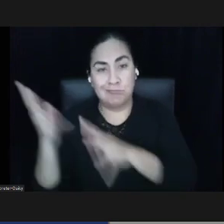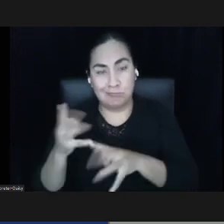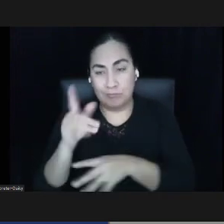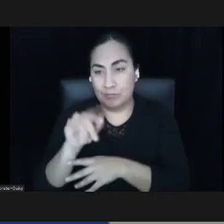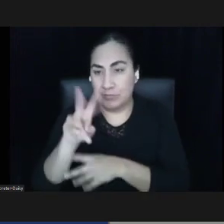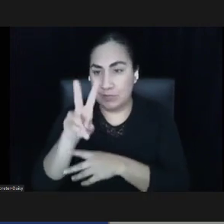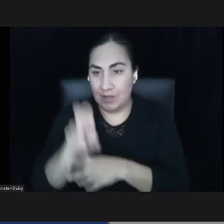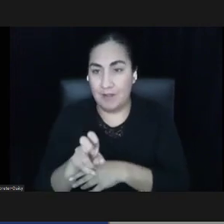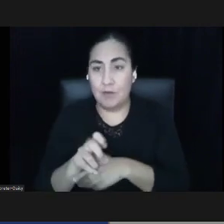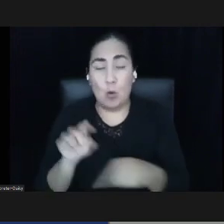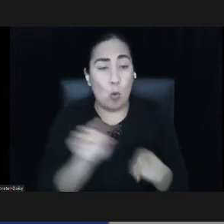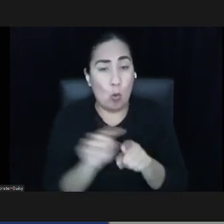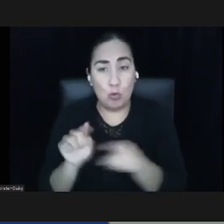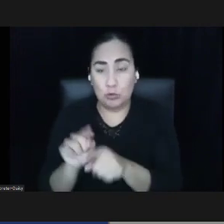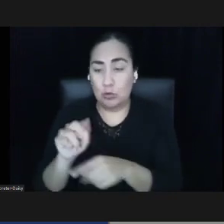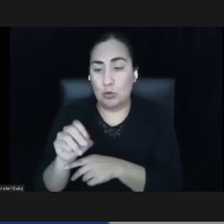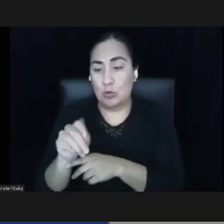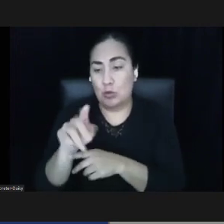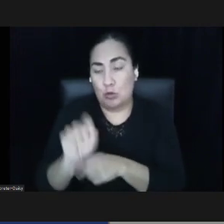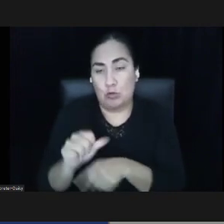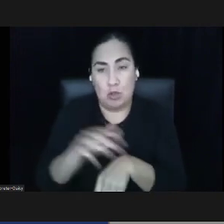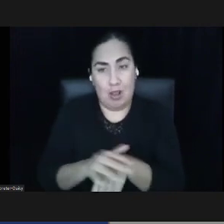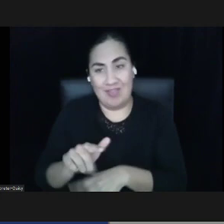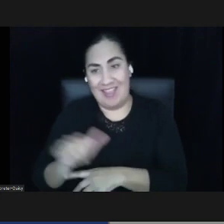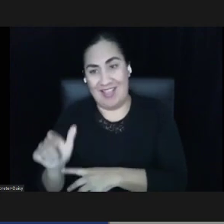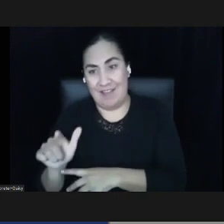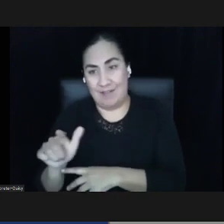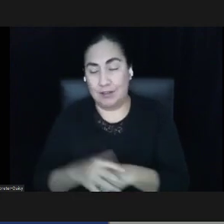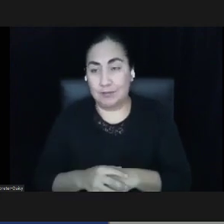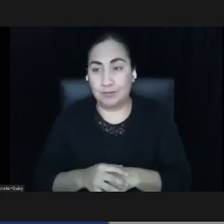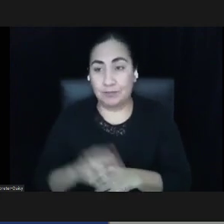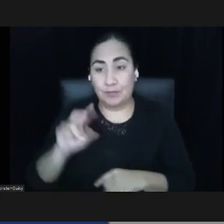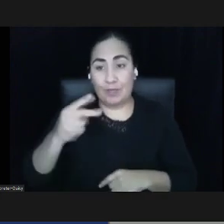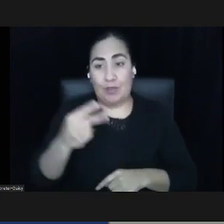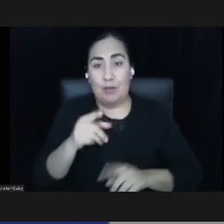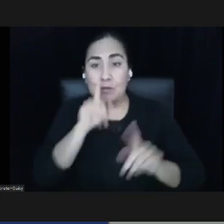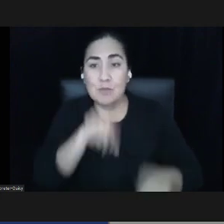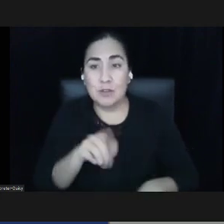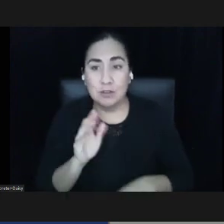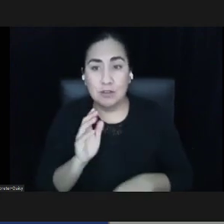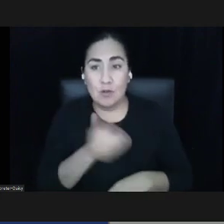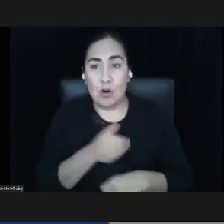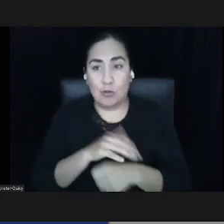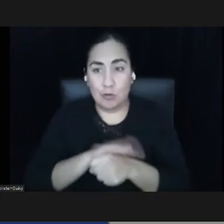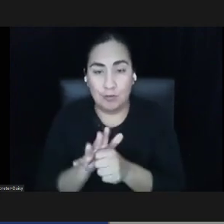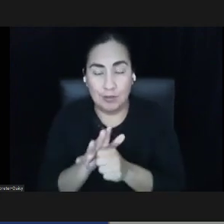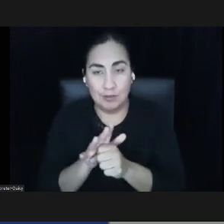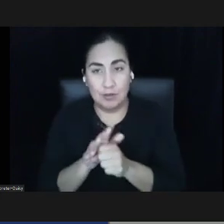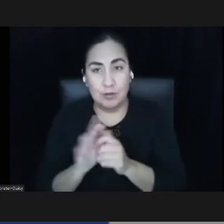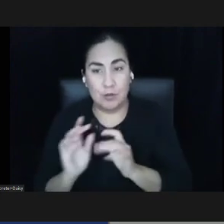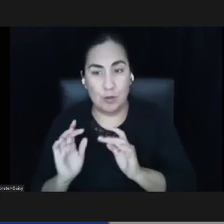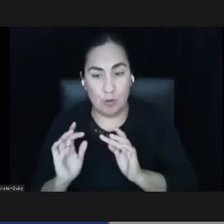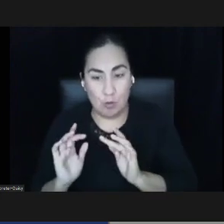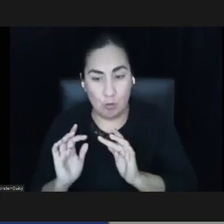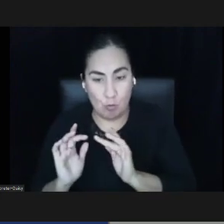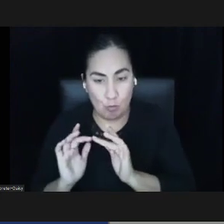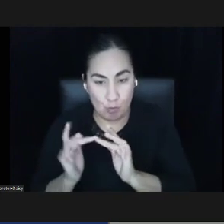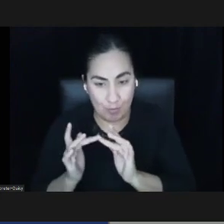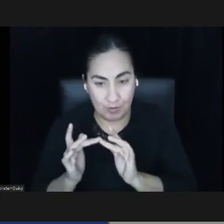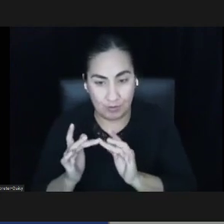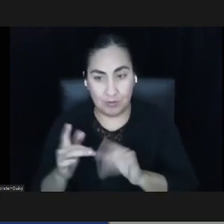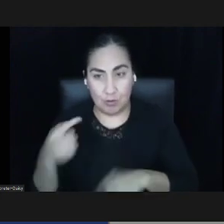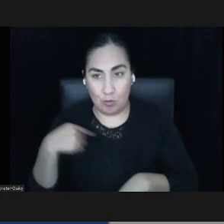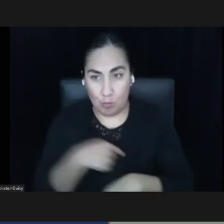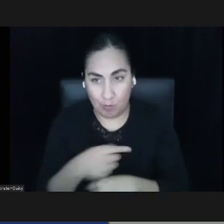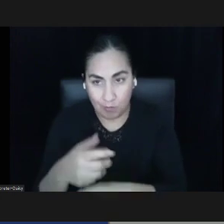in the notes section. This is our second Coronavirus Response Webinar, and we have seen immense energy from funders around flexibility and trust